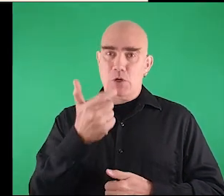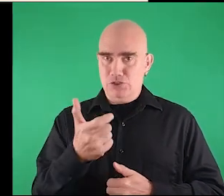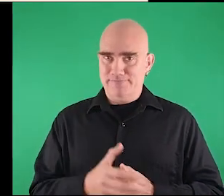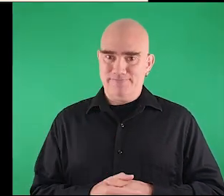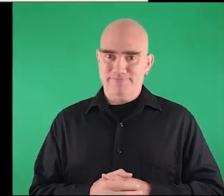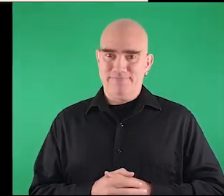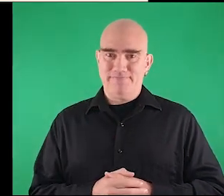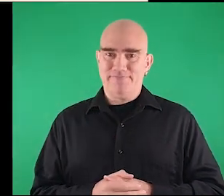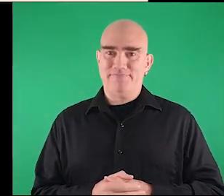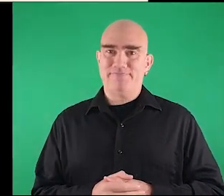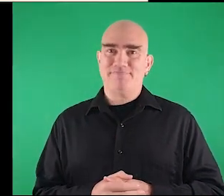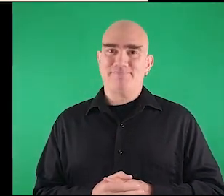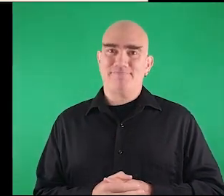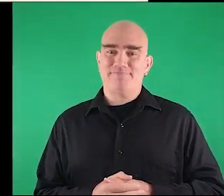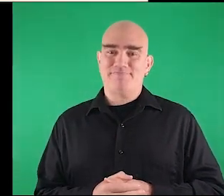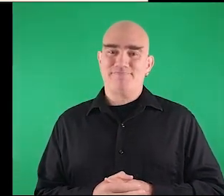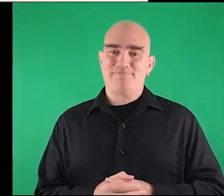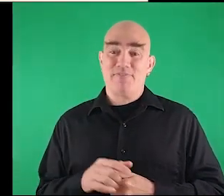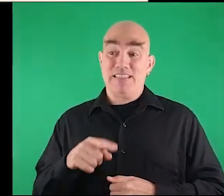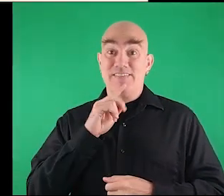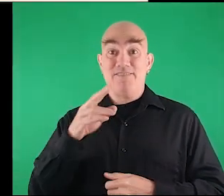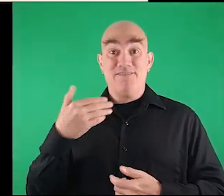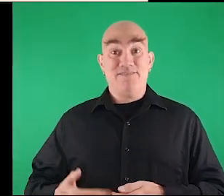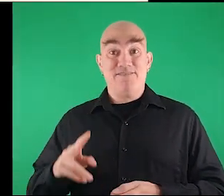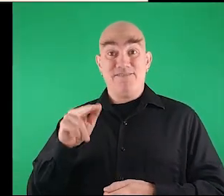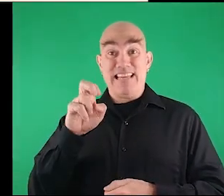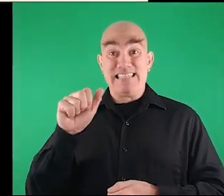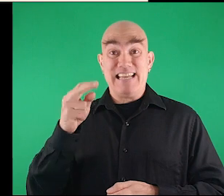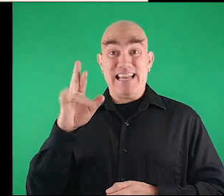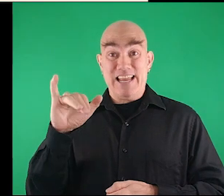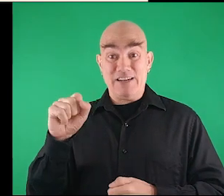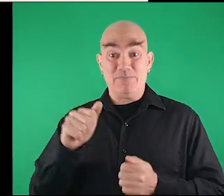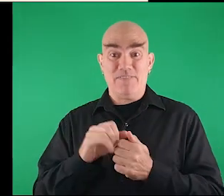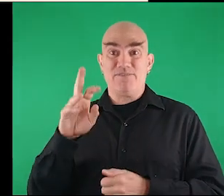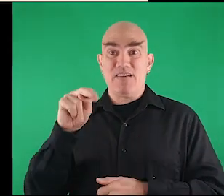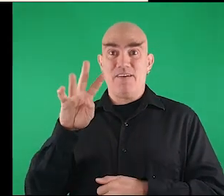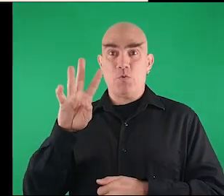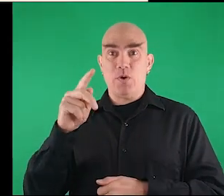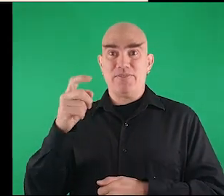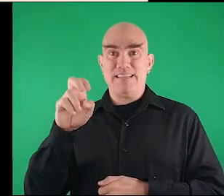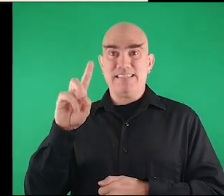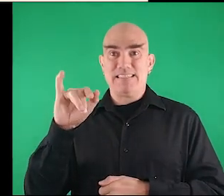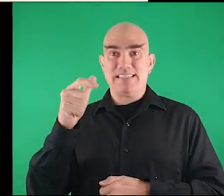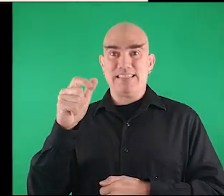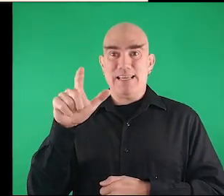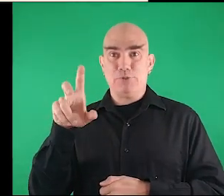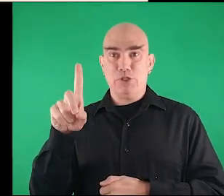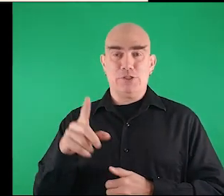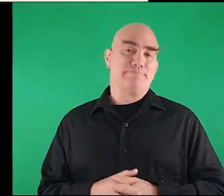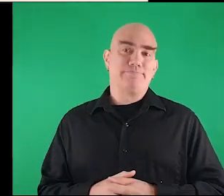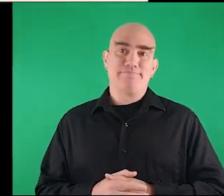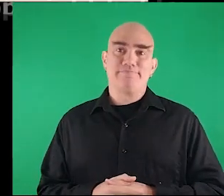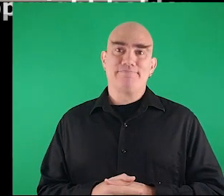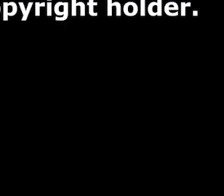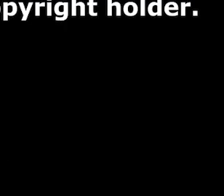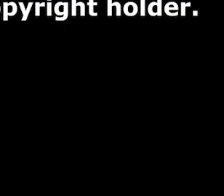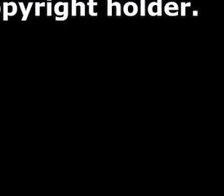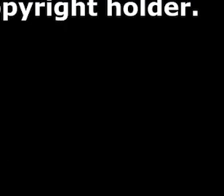thanks for watching bye bye this is vanessa harris with fun for the disabled